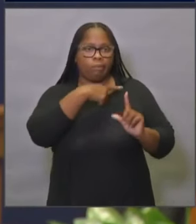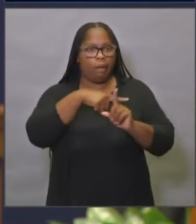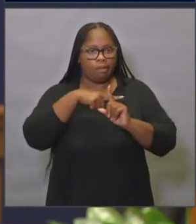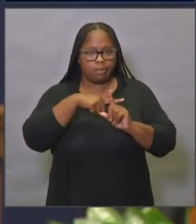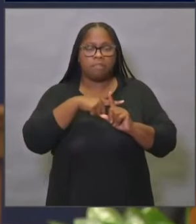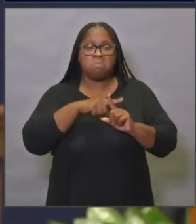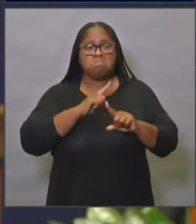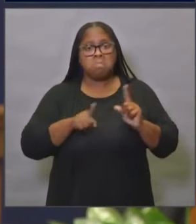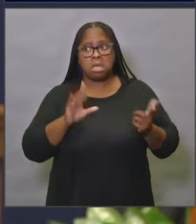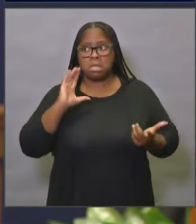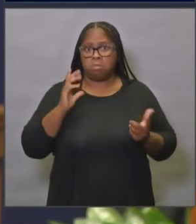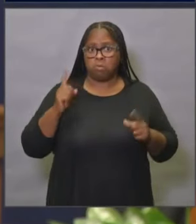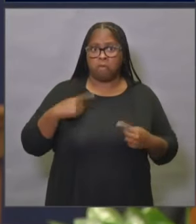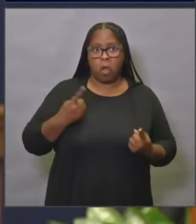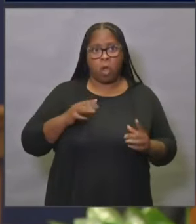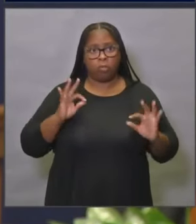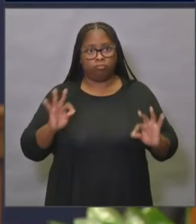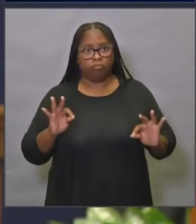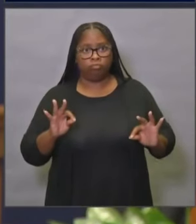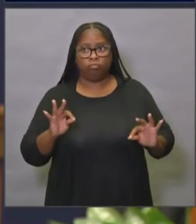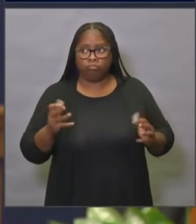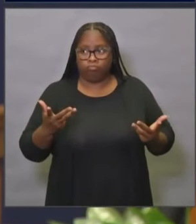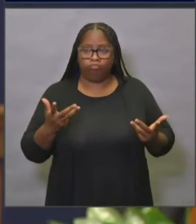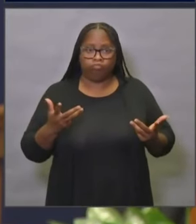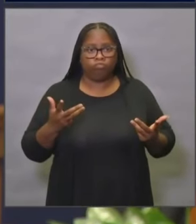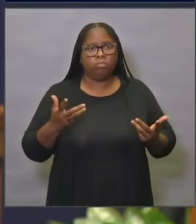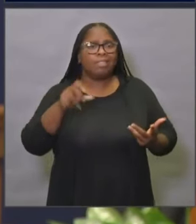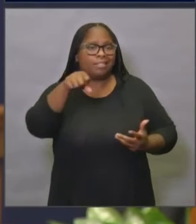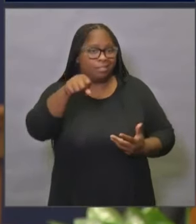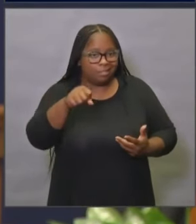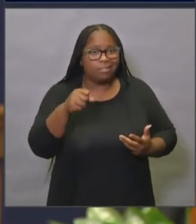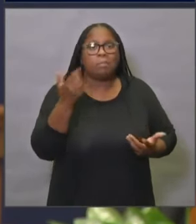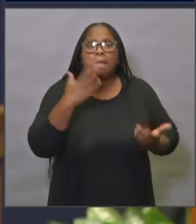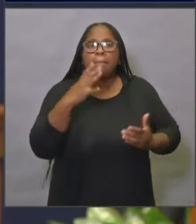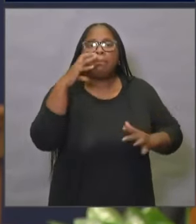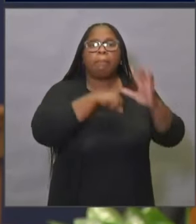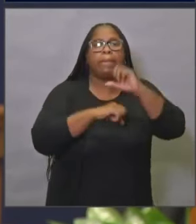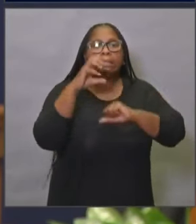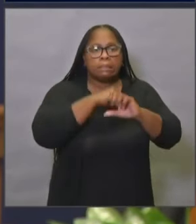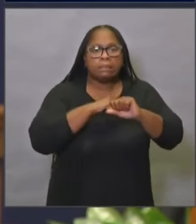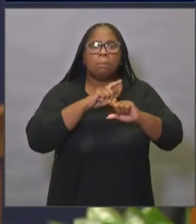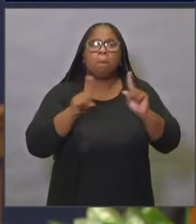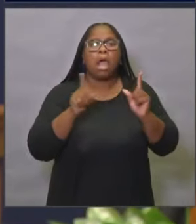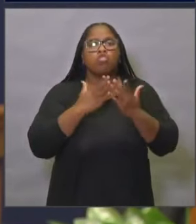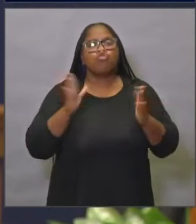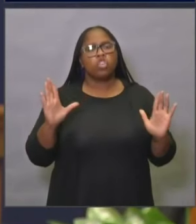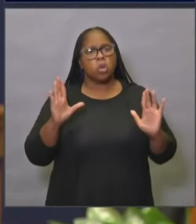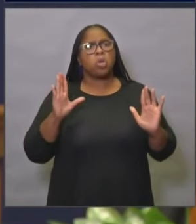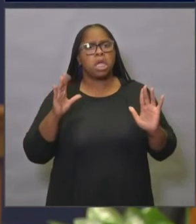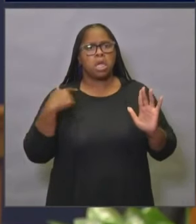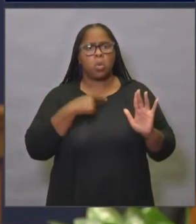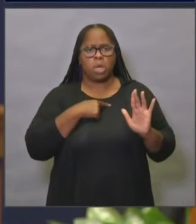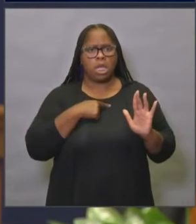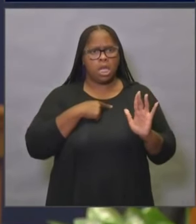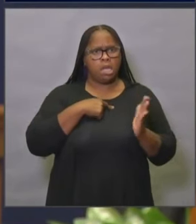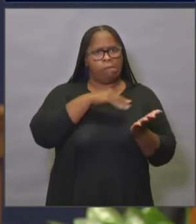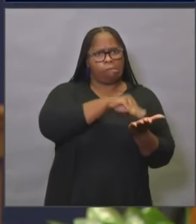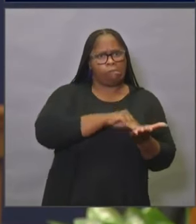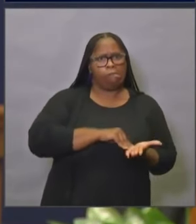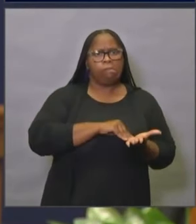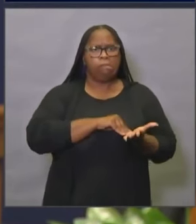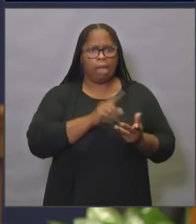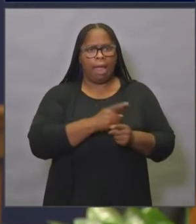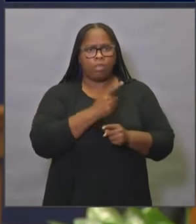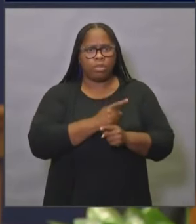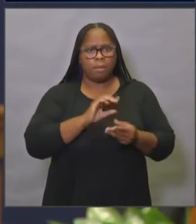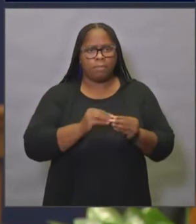good. And we understand that, you know, again, we may be missing some things, but in general, we think we're catching as much as we can at this moment. And